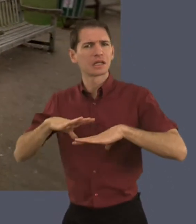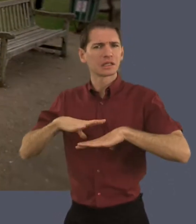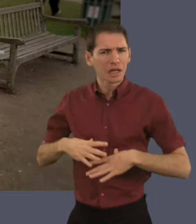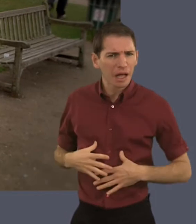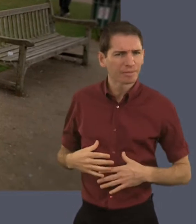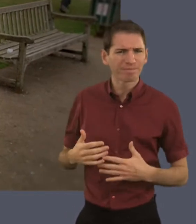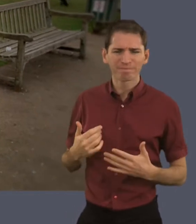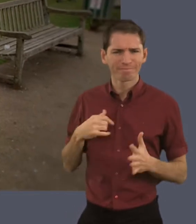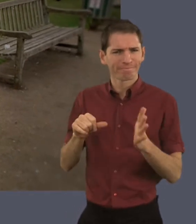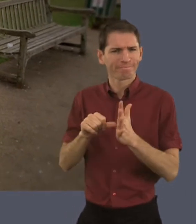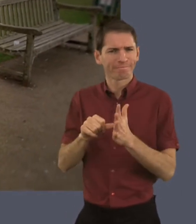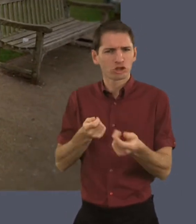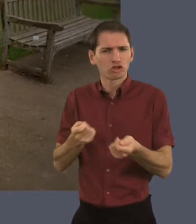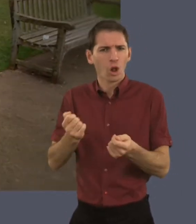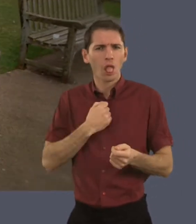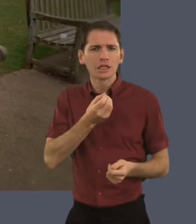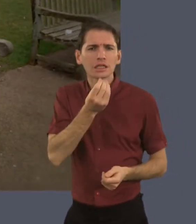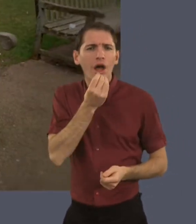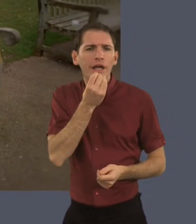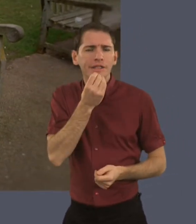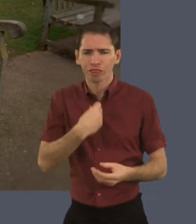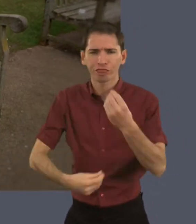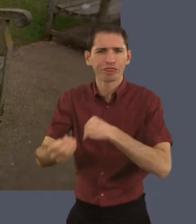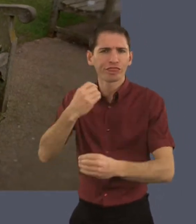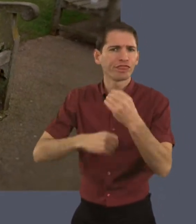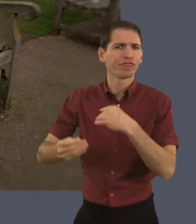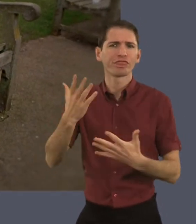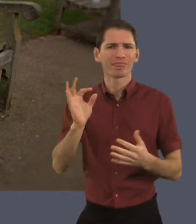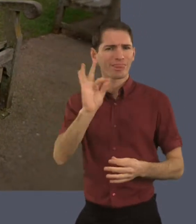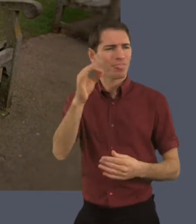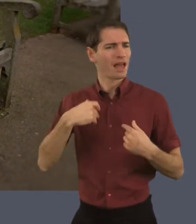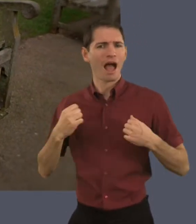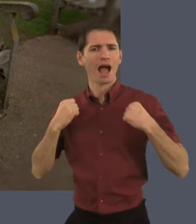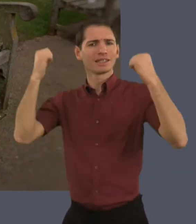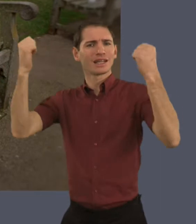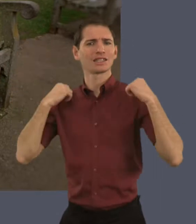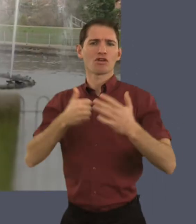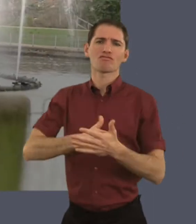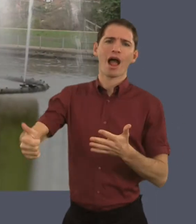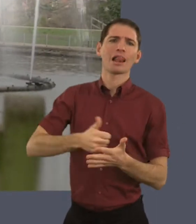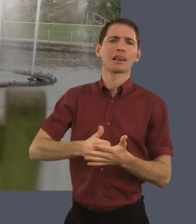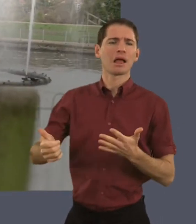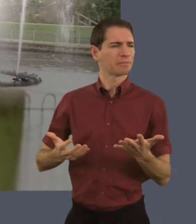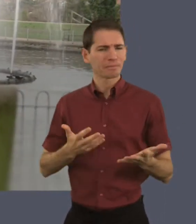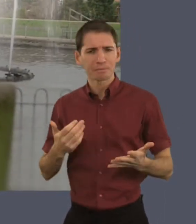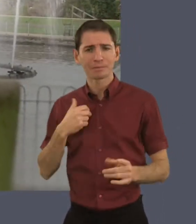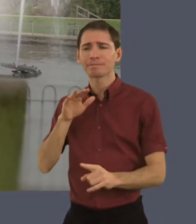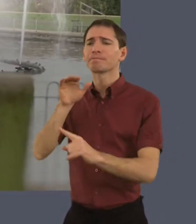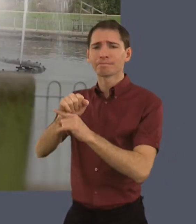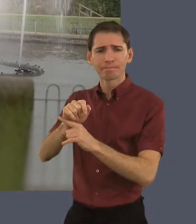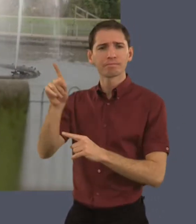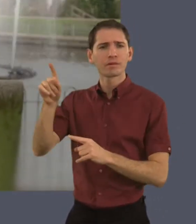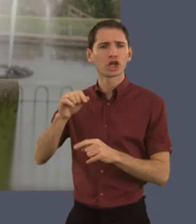feeling very tired. I was not able to control my diet. I was not able to